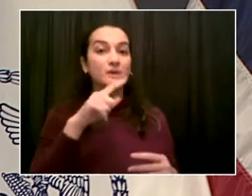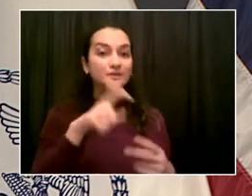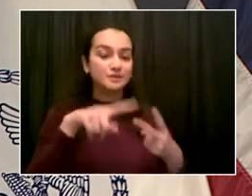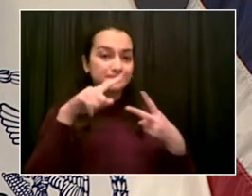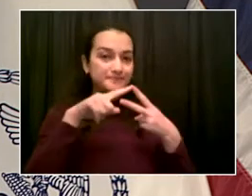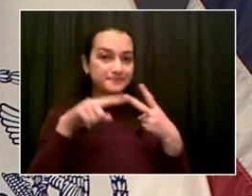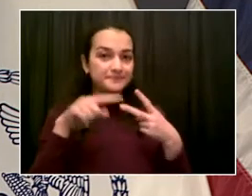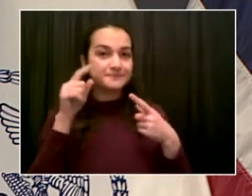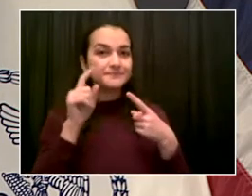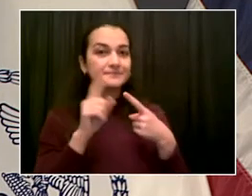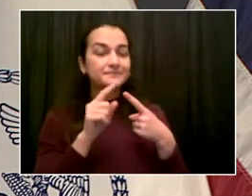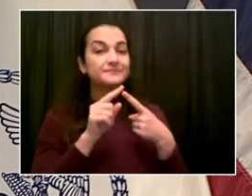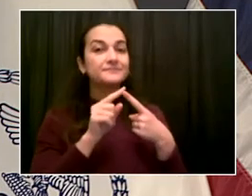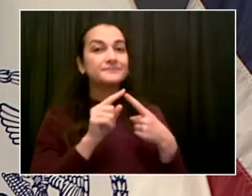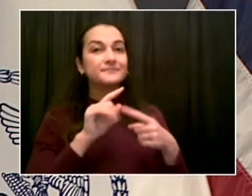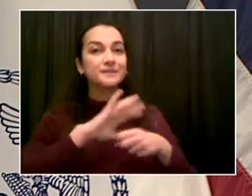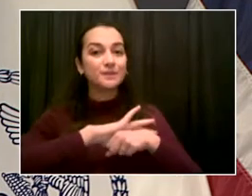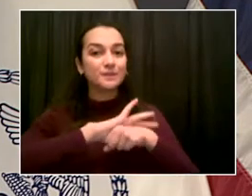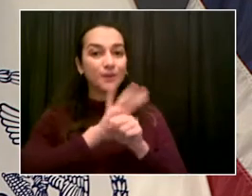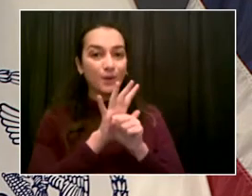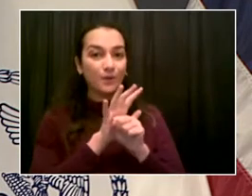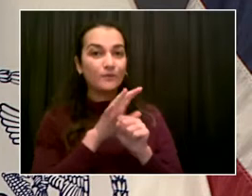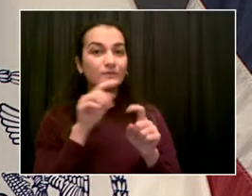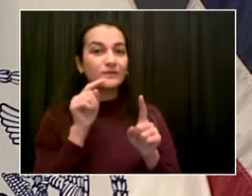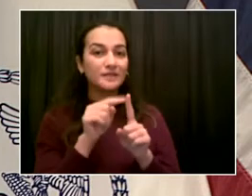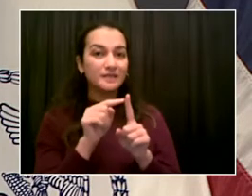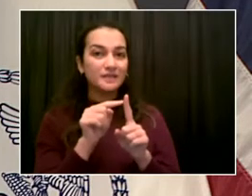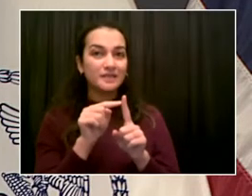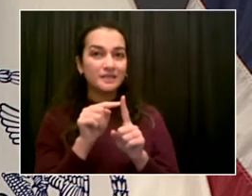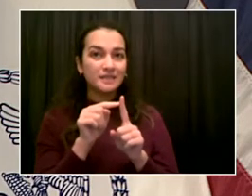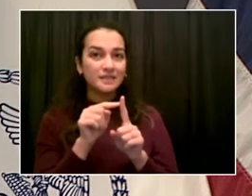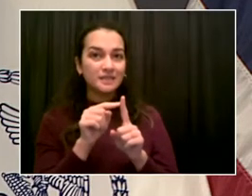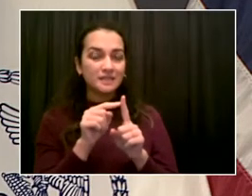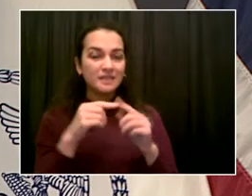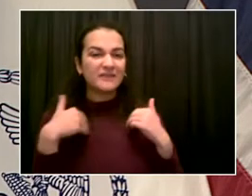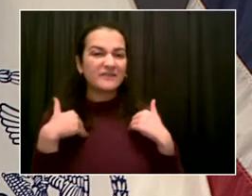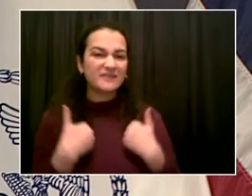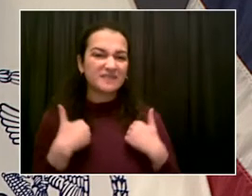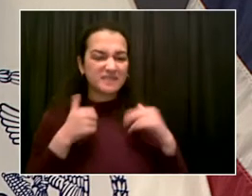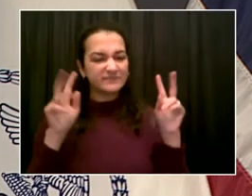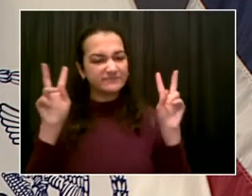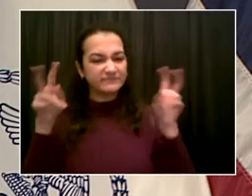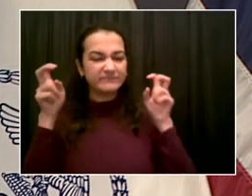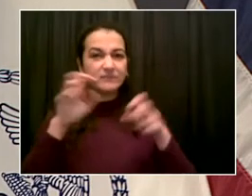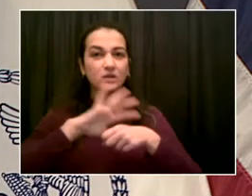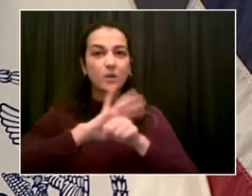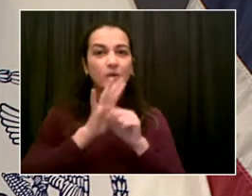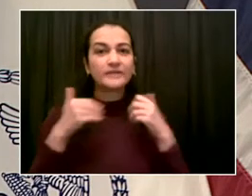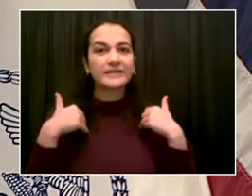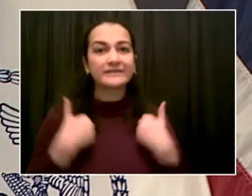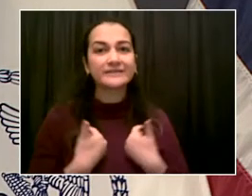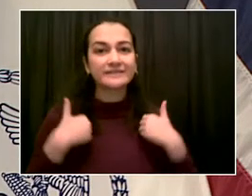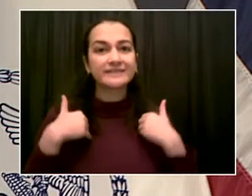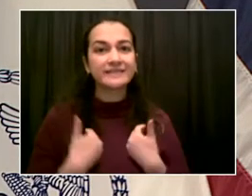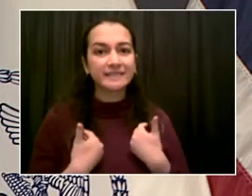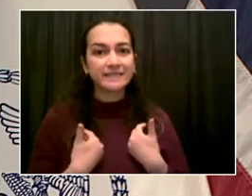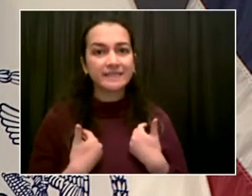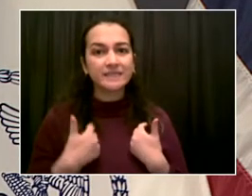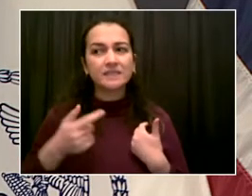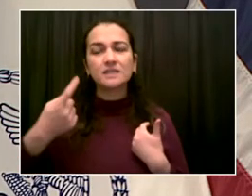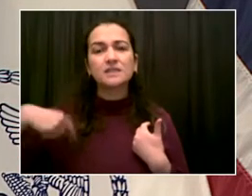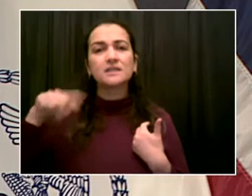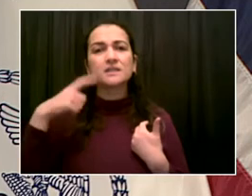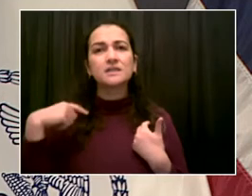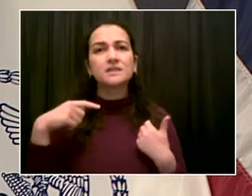worried that because so many people are very tired of all the alerts and COVID and wearing masks and